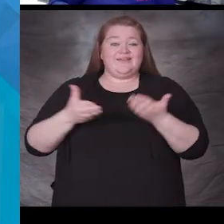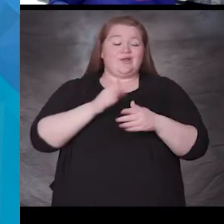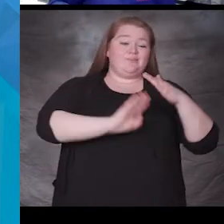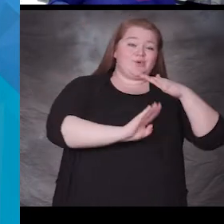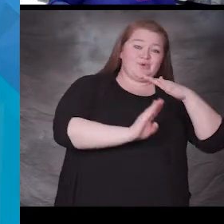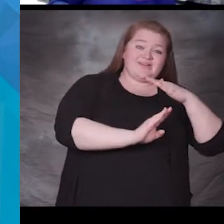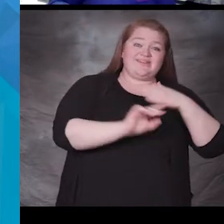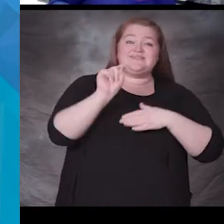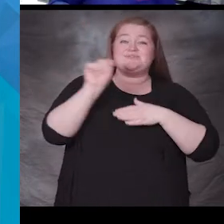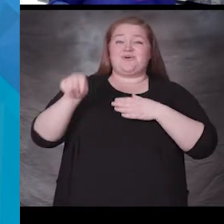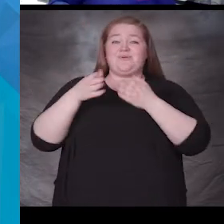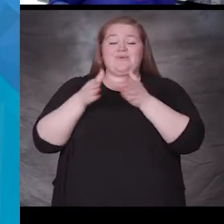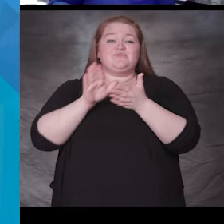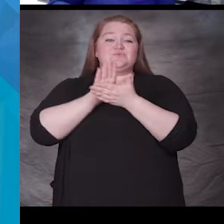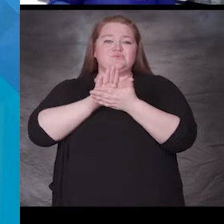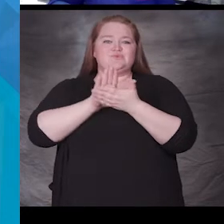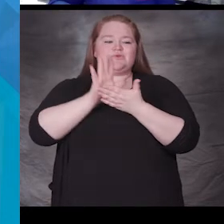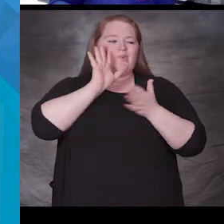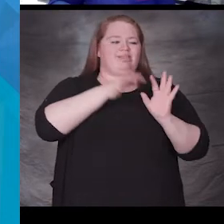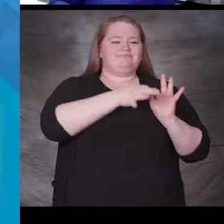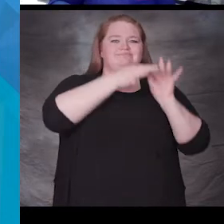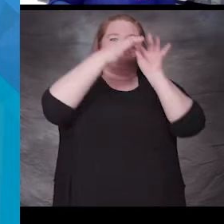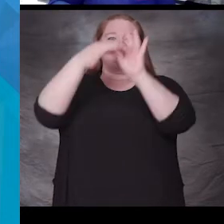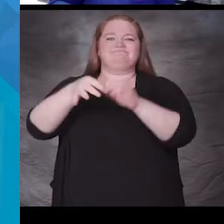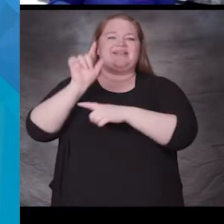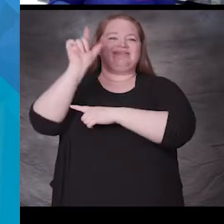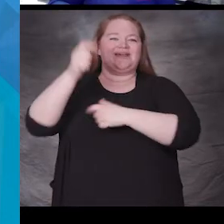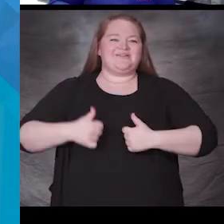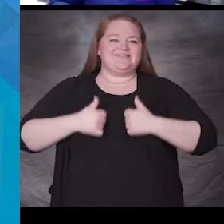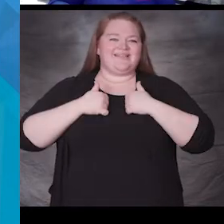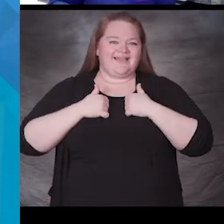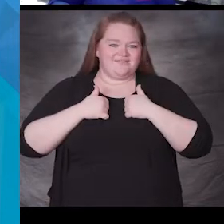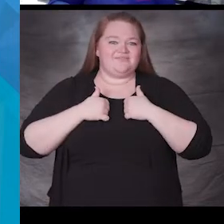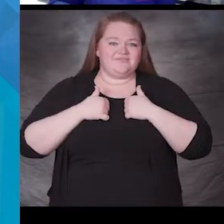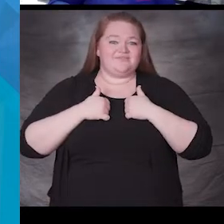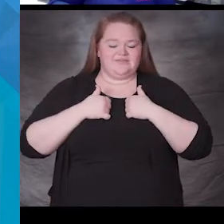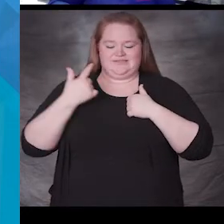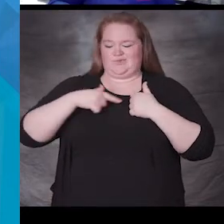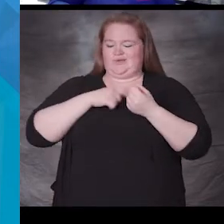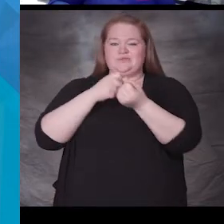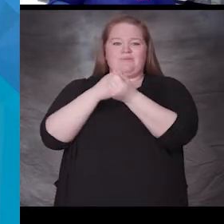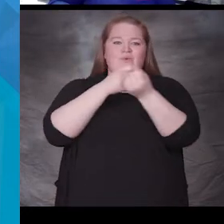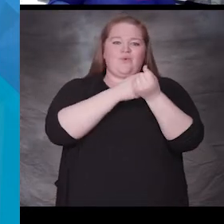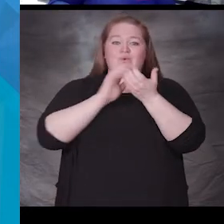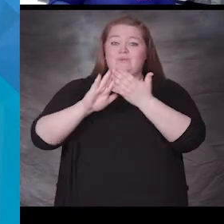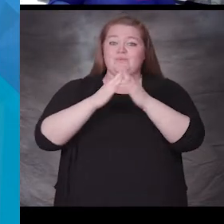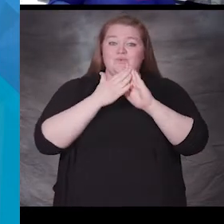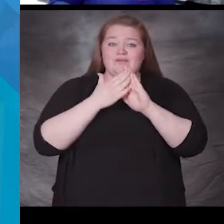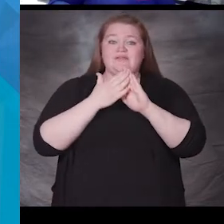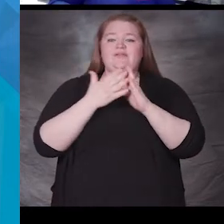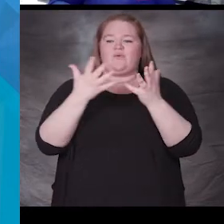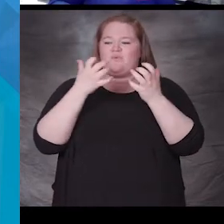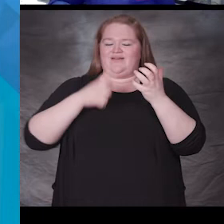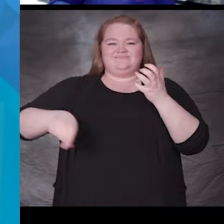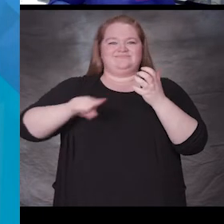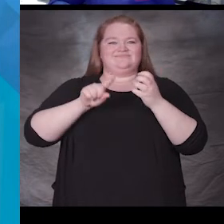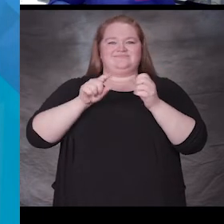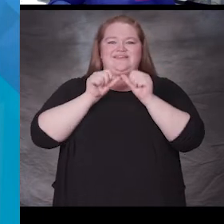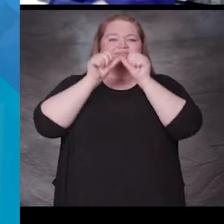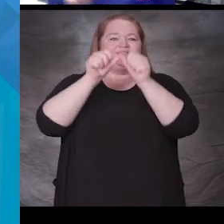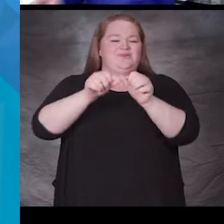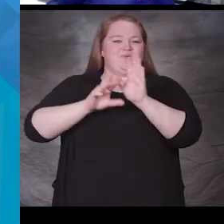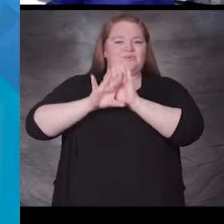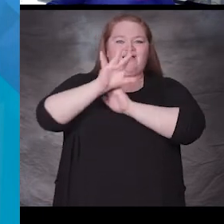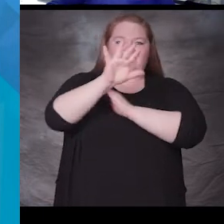adulthood. We're making sure that the communities continue to thrive and become better because of the students achievement today.